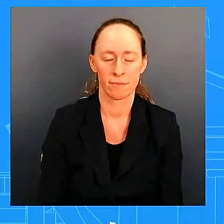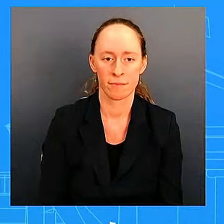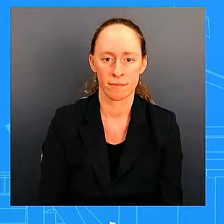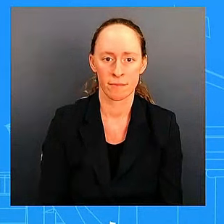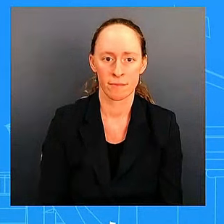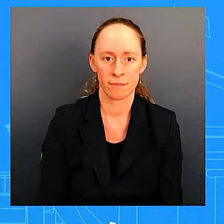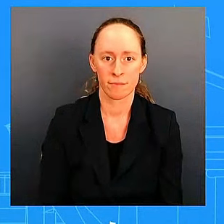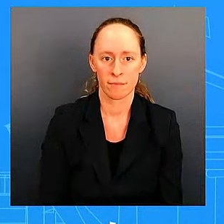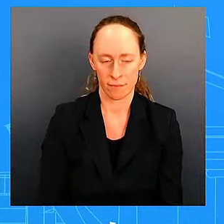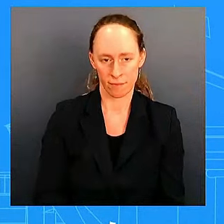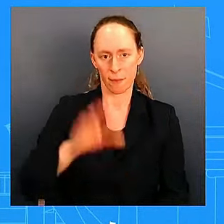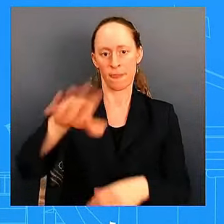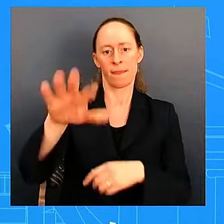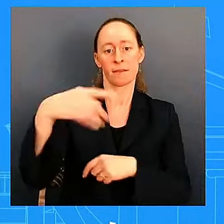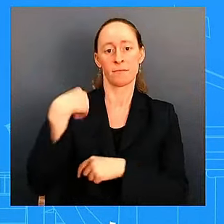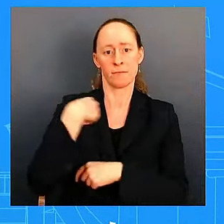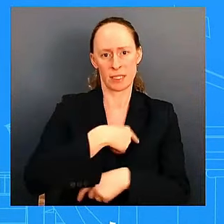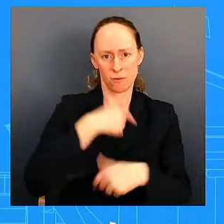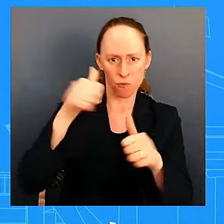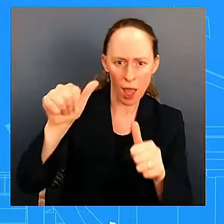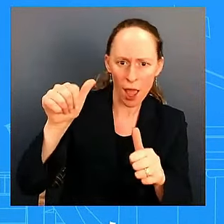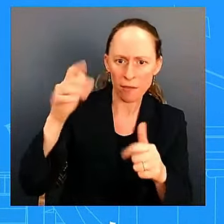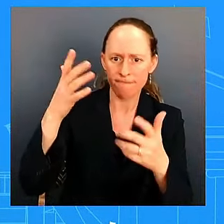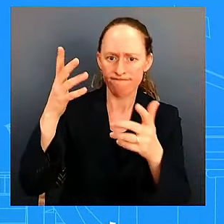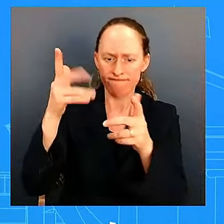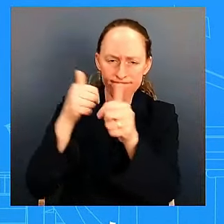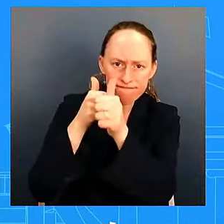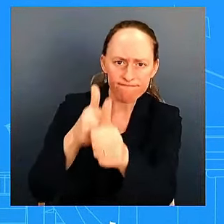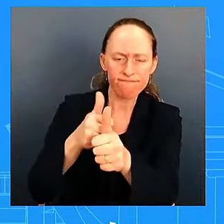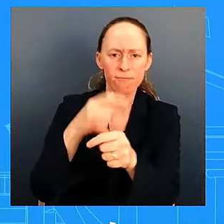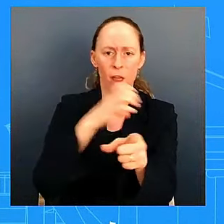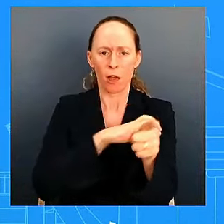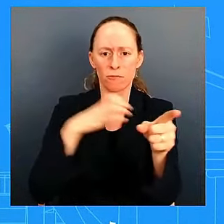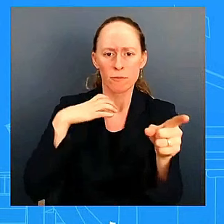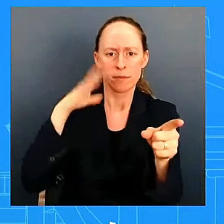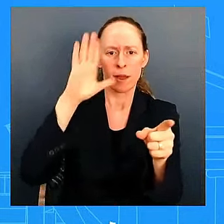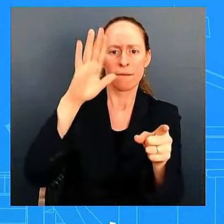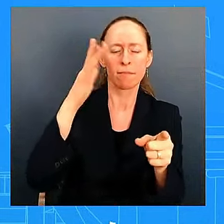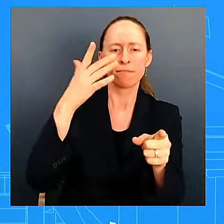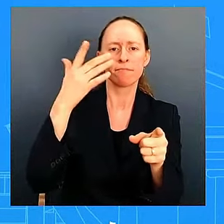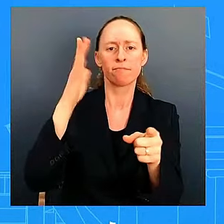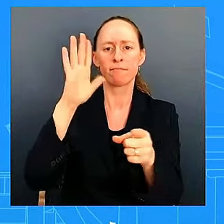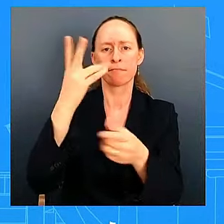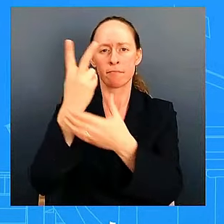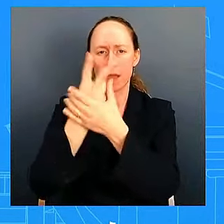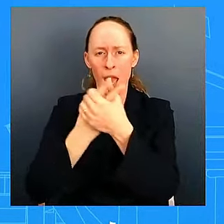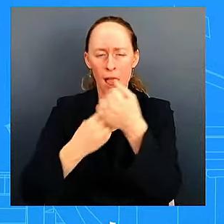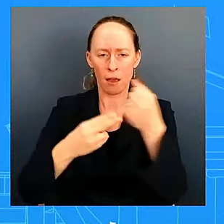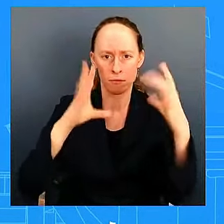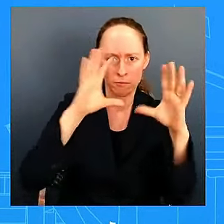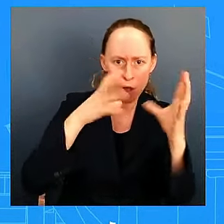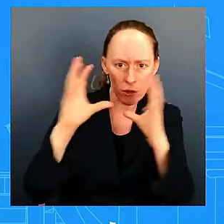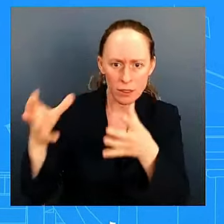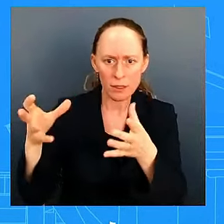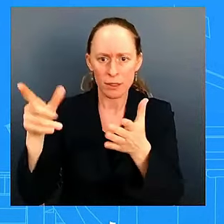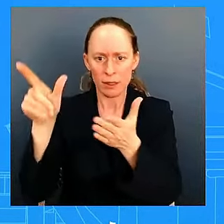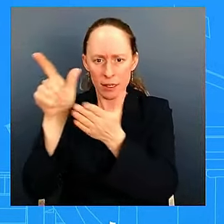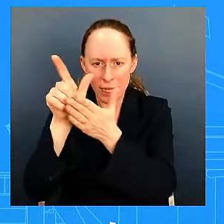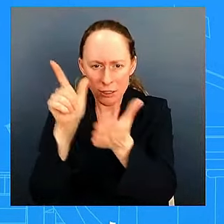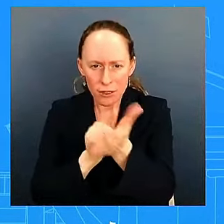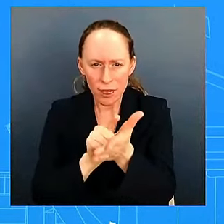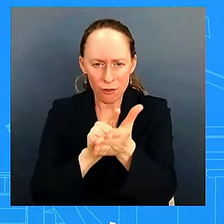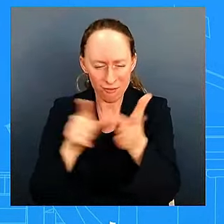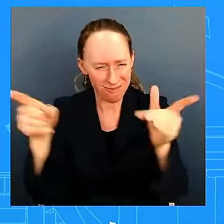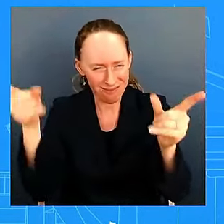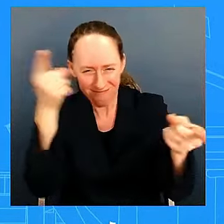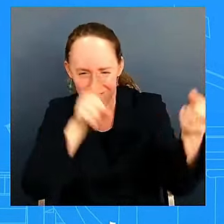in a way by having bipartisan conversation working with senators and doing this in a way that will benefit americans and do it in